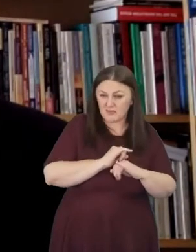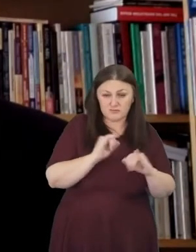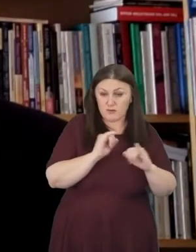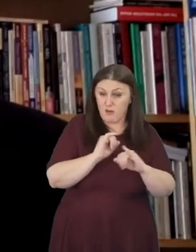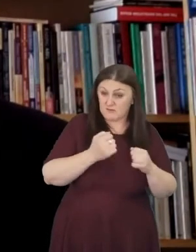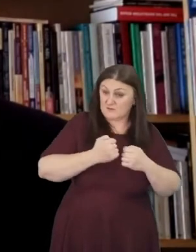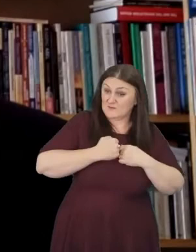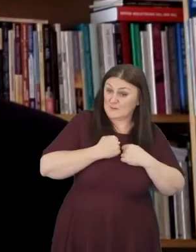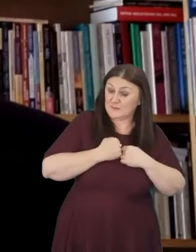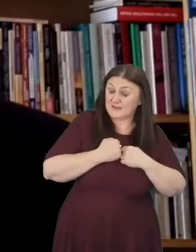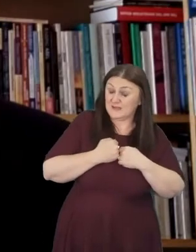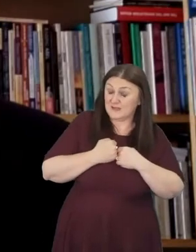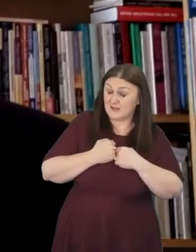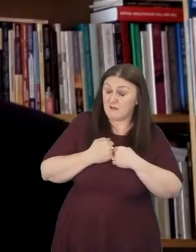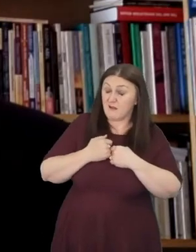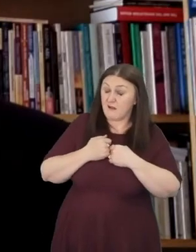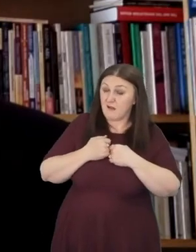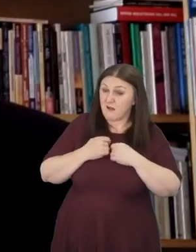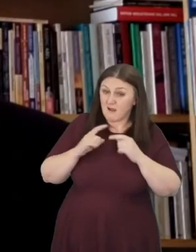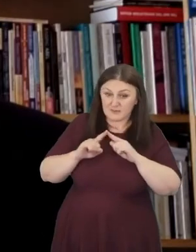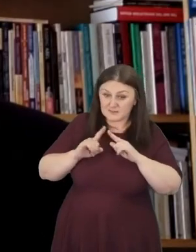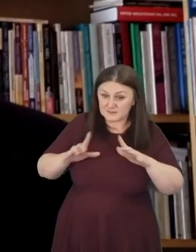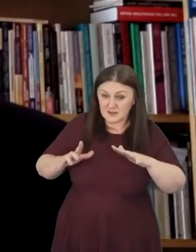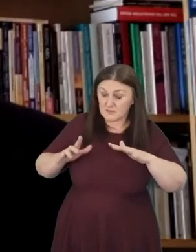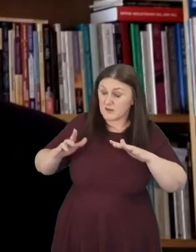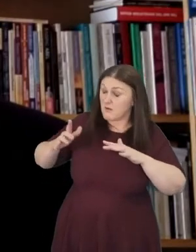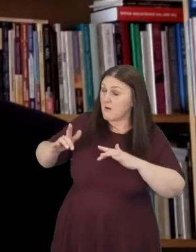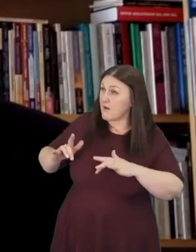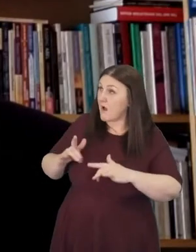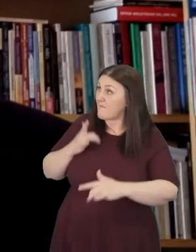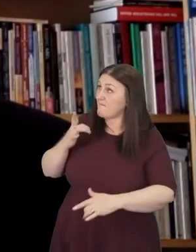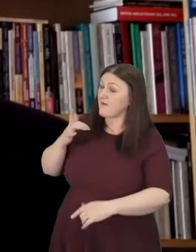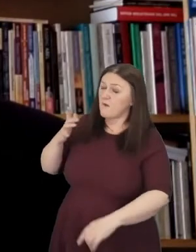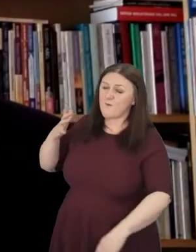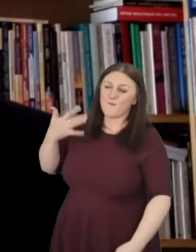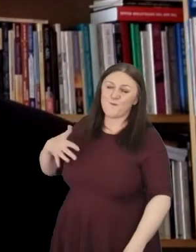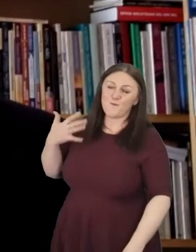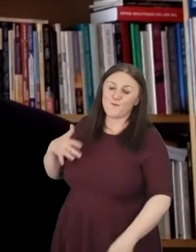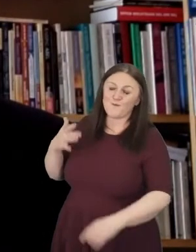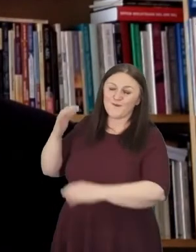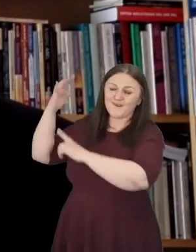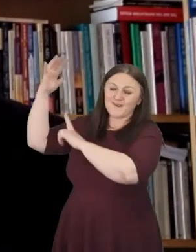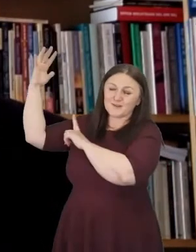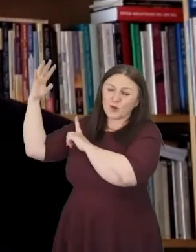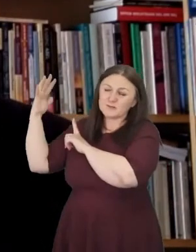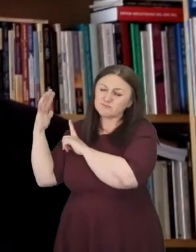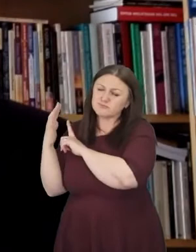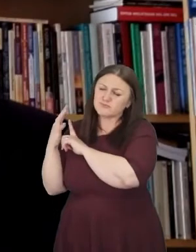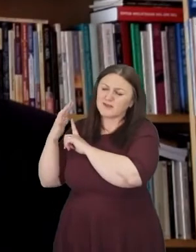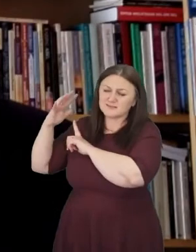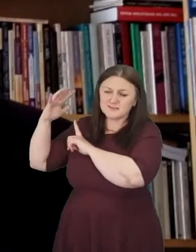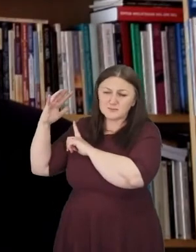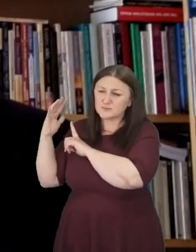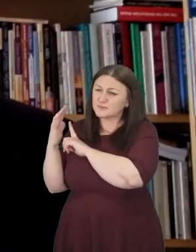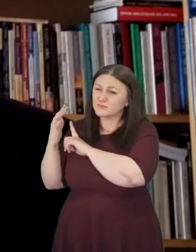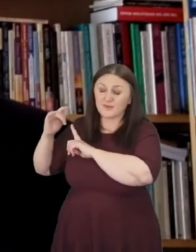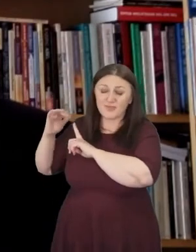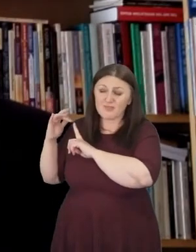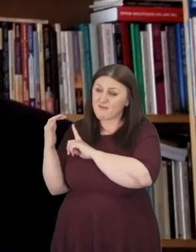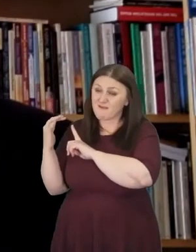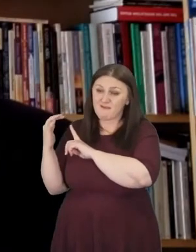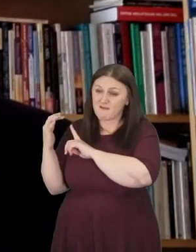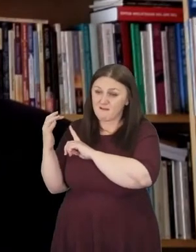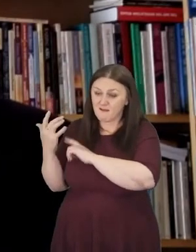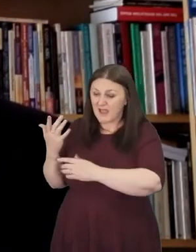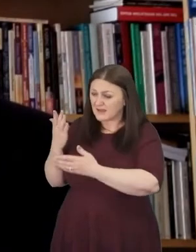there's been a profound sense of God's presence which has at times been beautiful and very precious